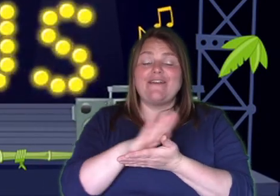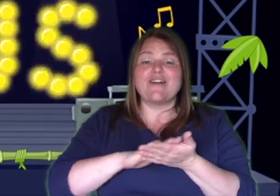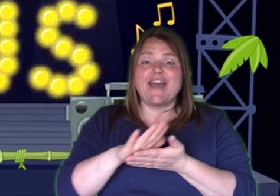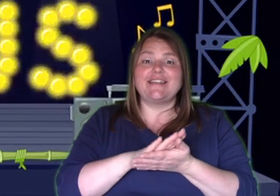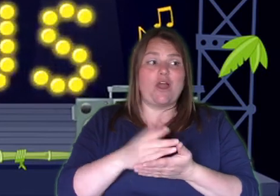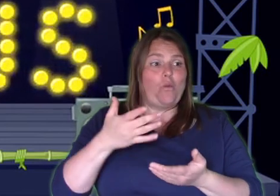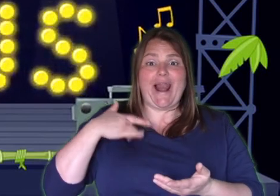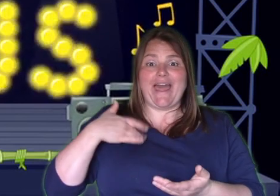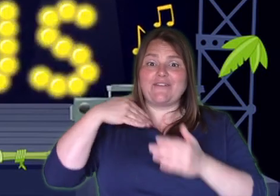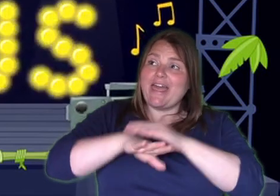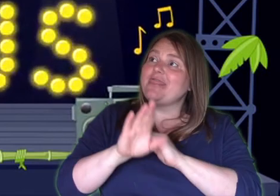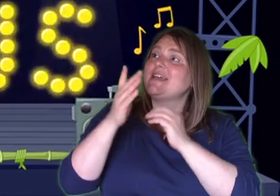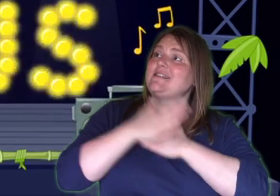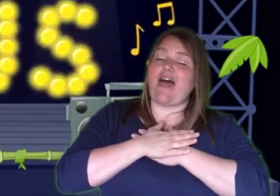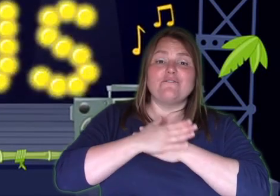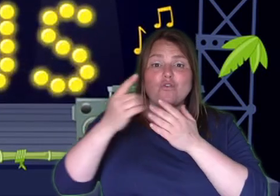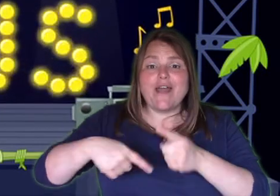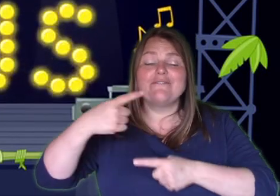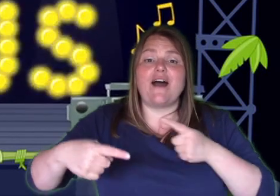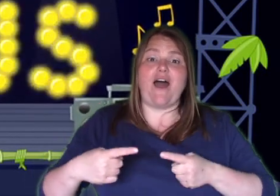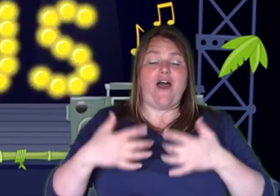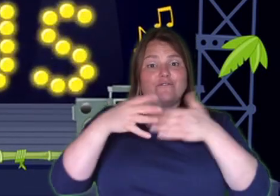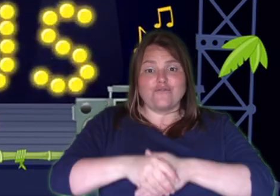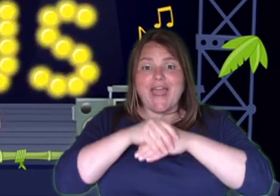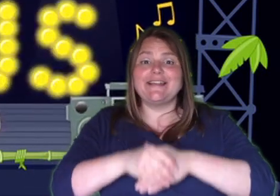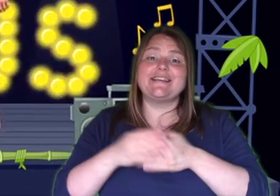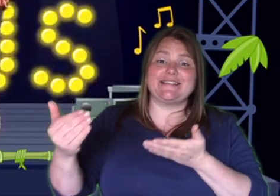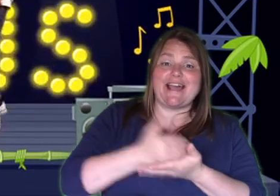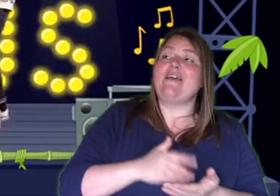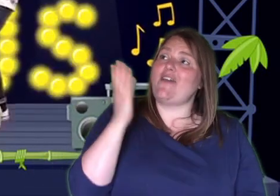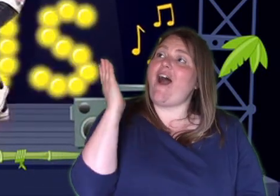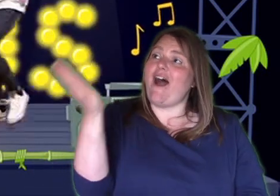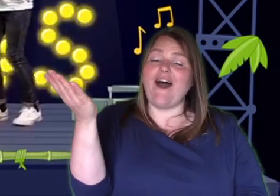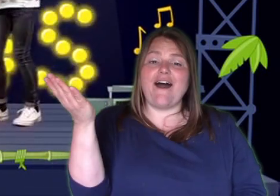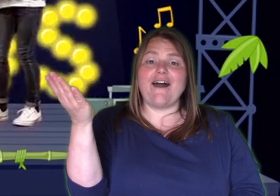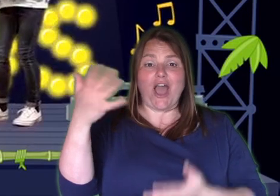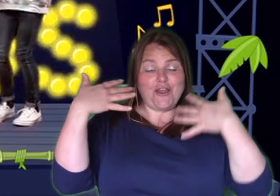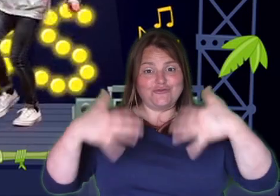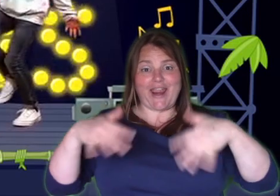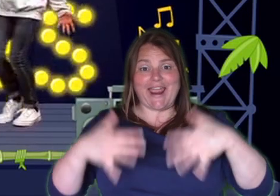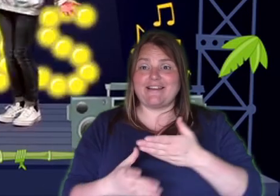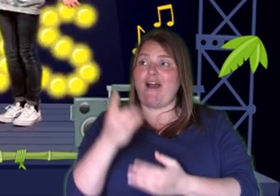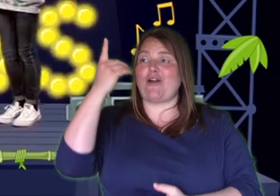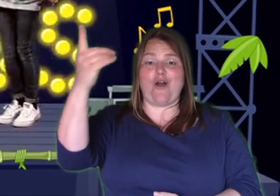What a friend and what a saviour Great is our God